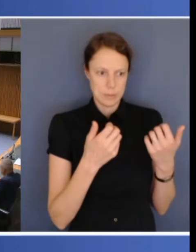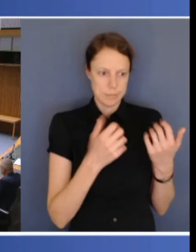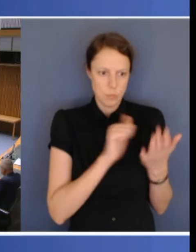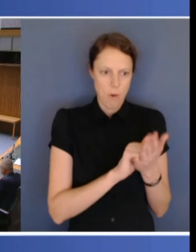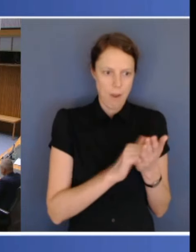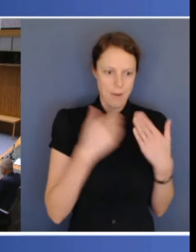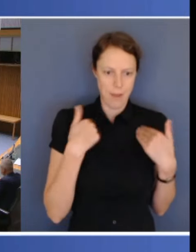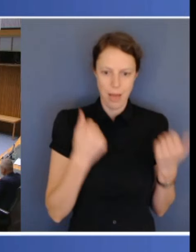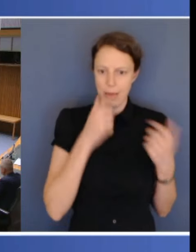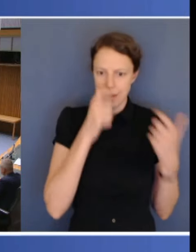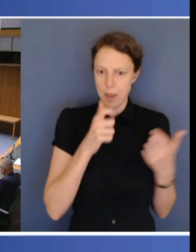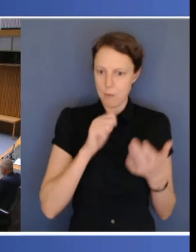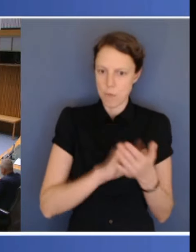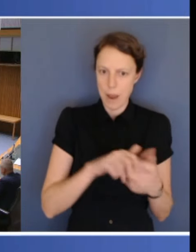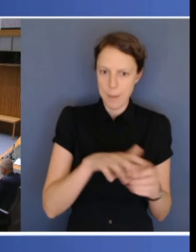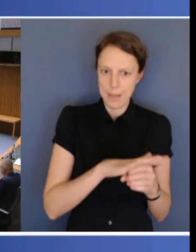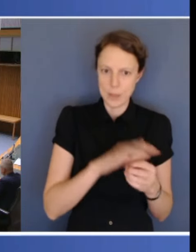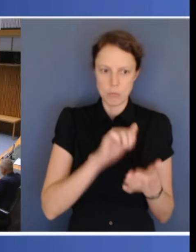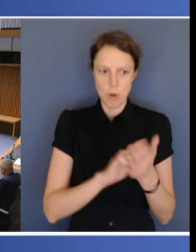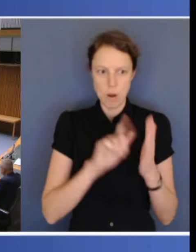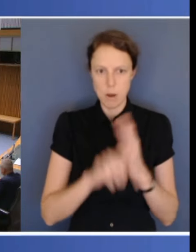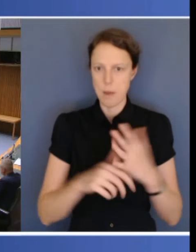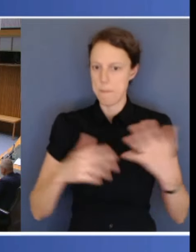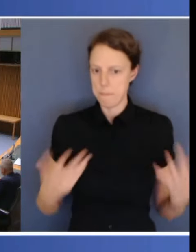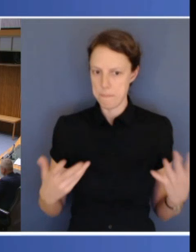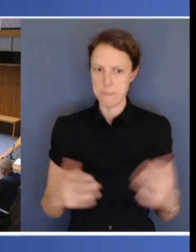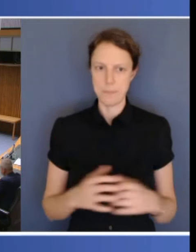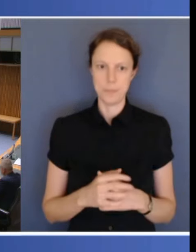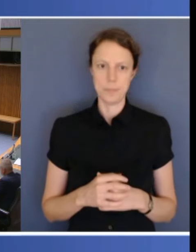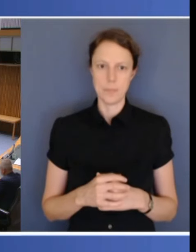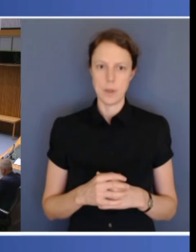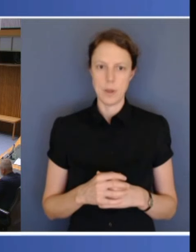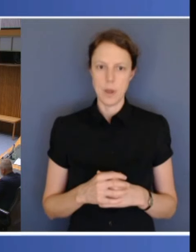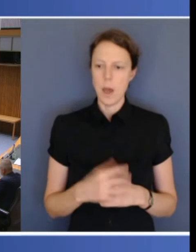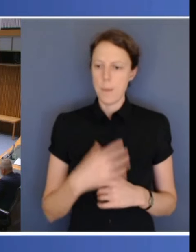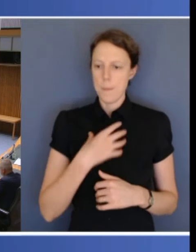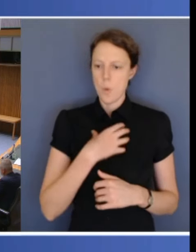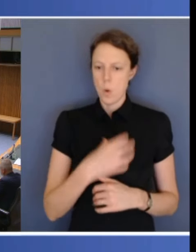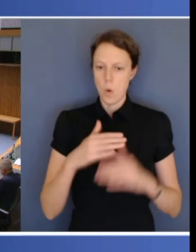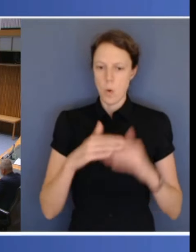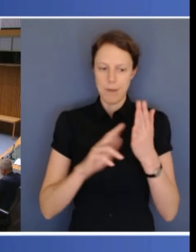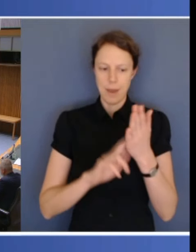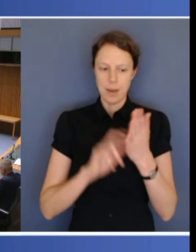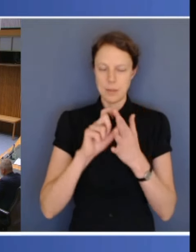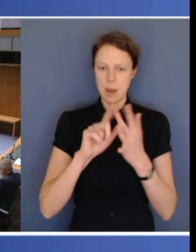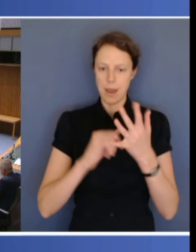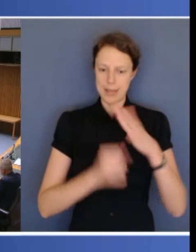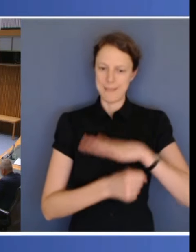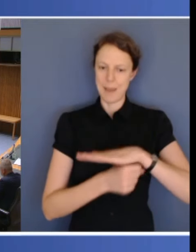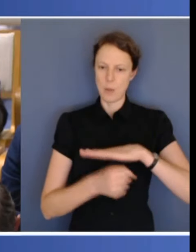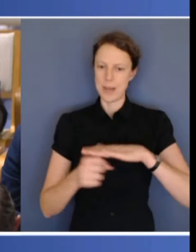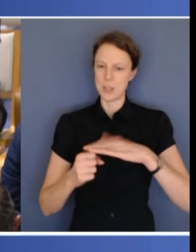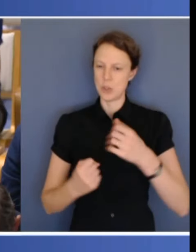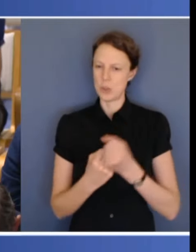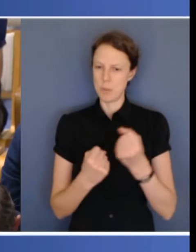Katina? Further on the NDIS foundational supports, can you or perhaps one of the premiers give us a